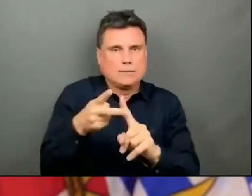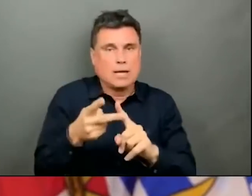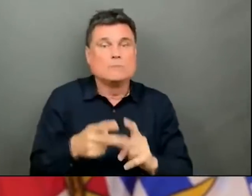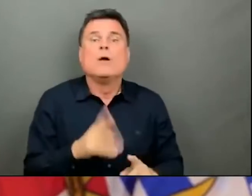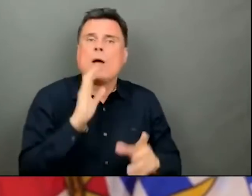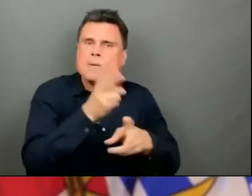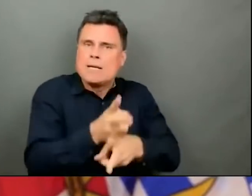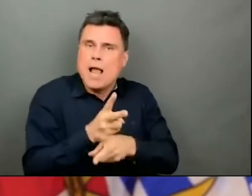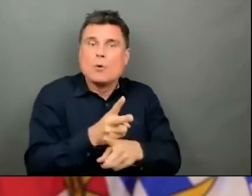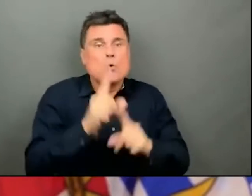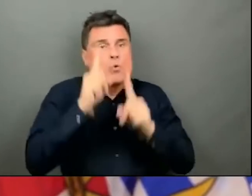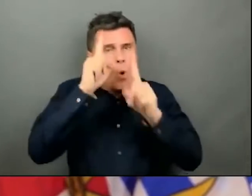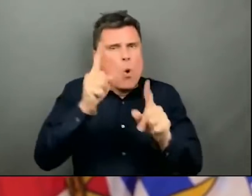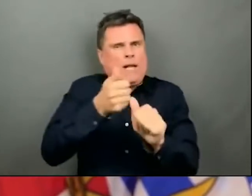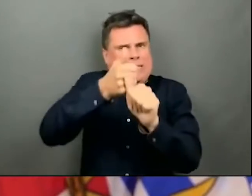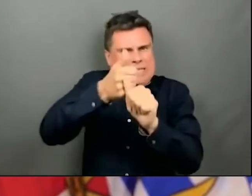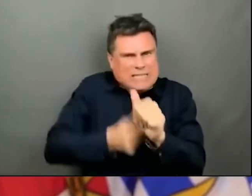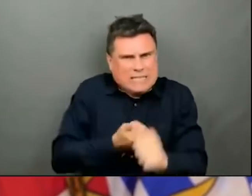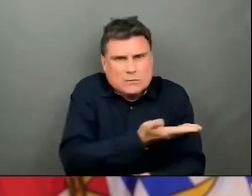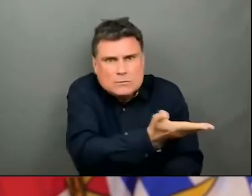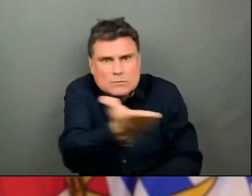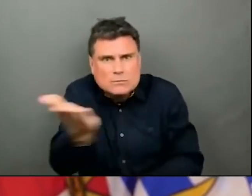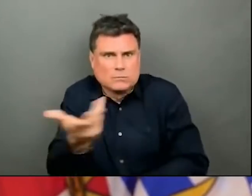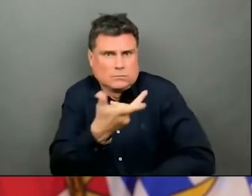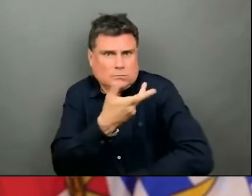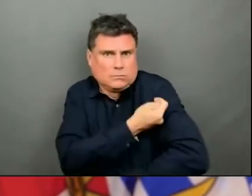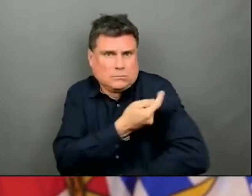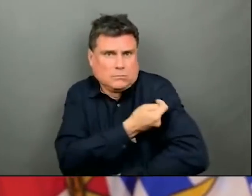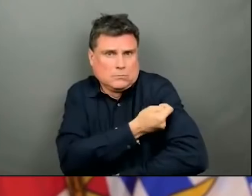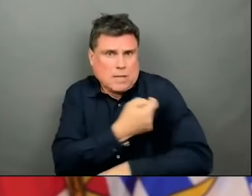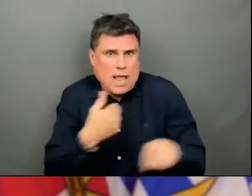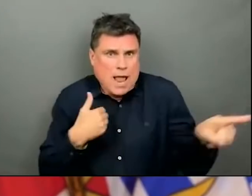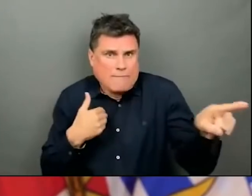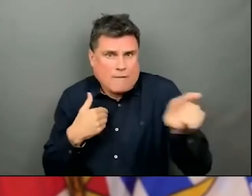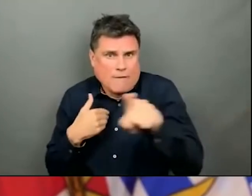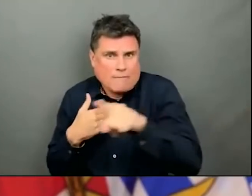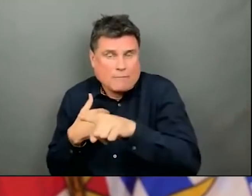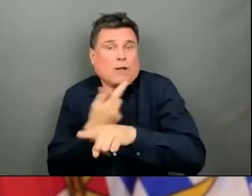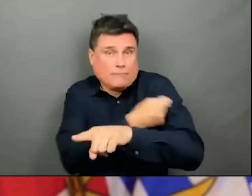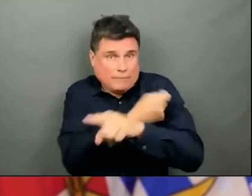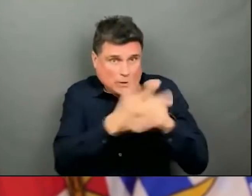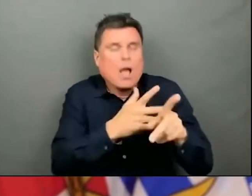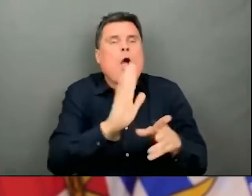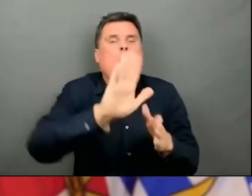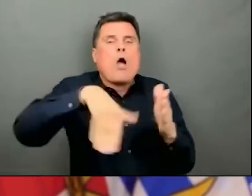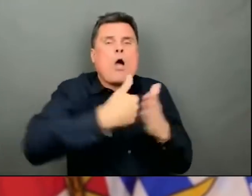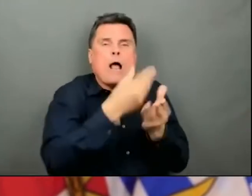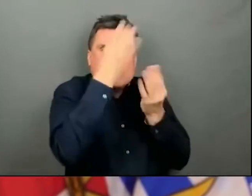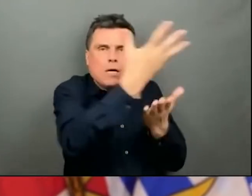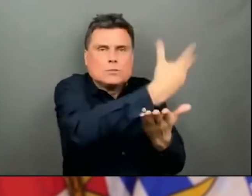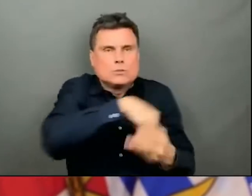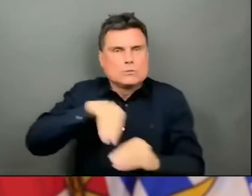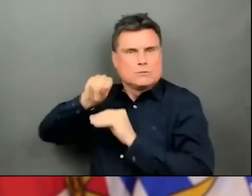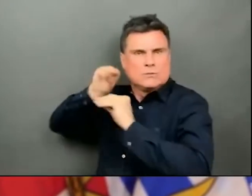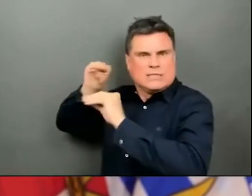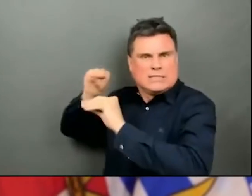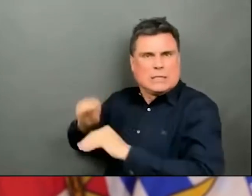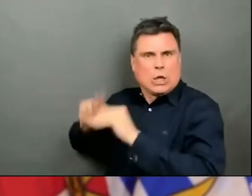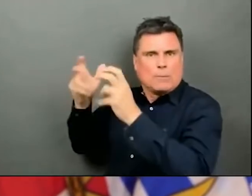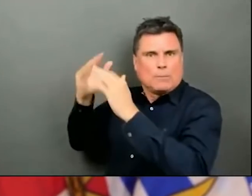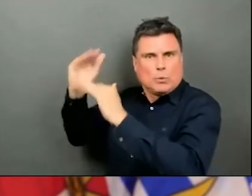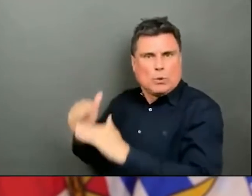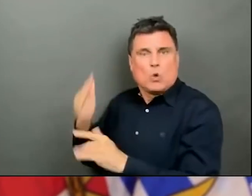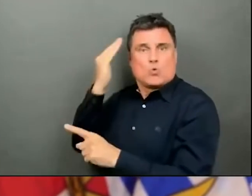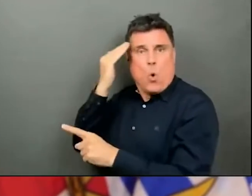every dose that goes into every person's arm is in our provincial registry, so we know when you got it, and we know when you're due for your